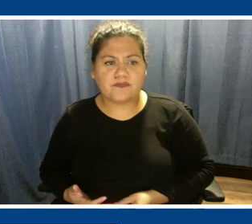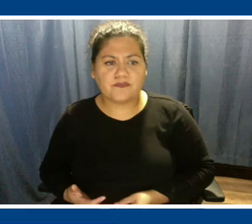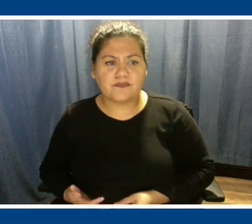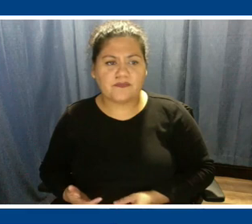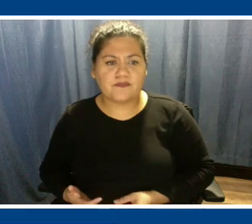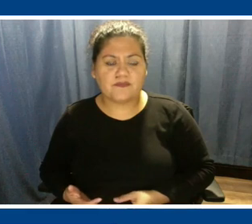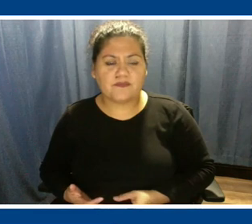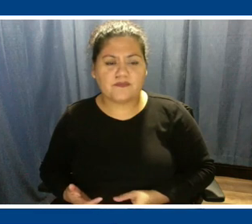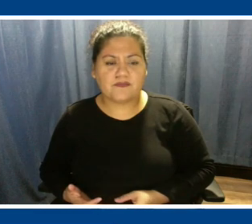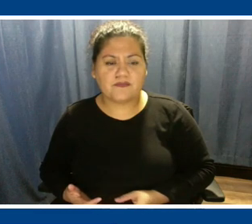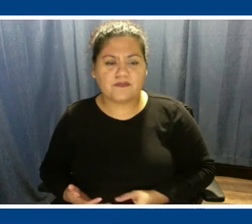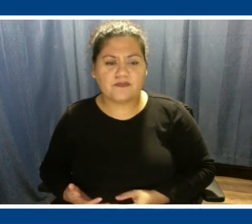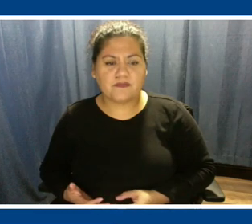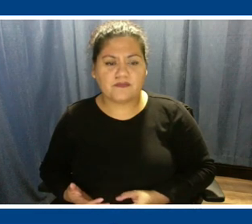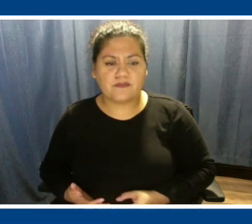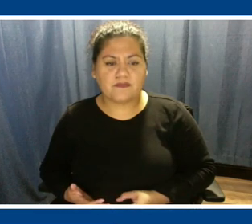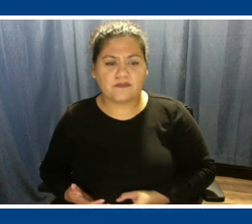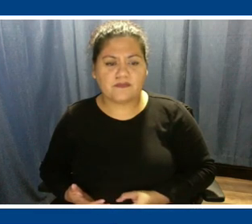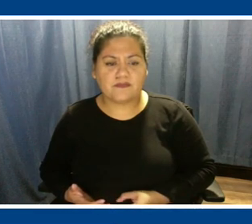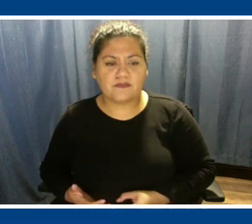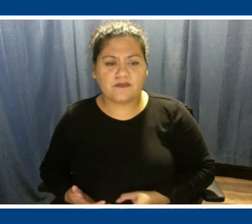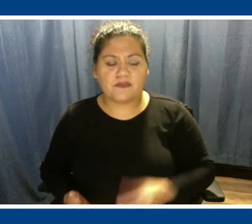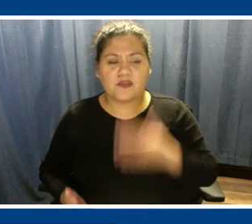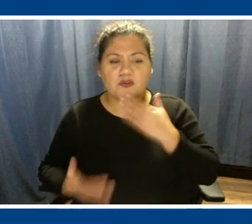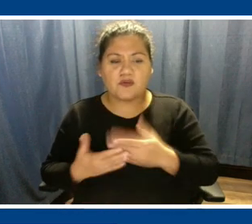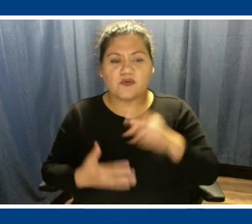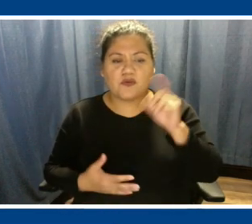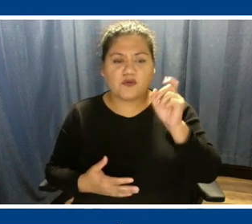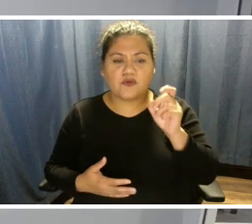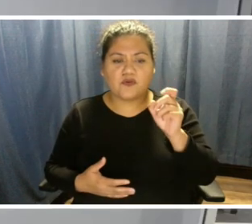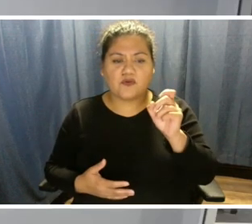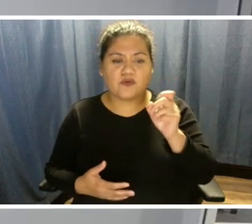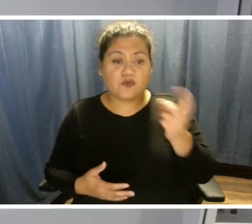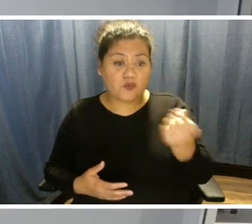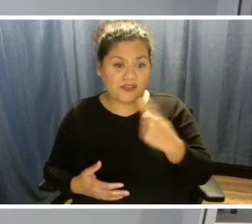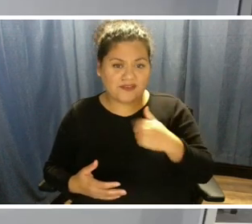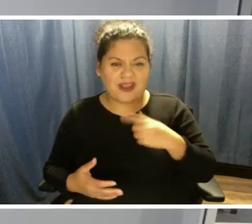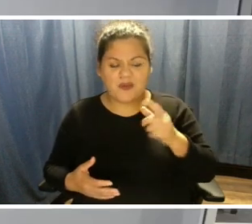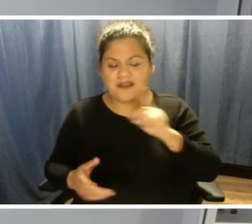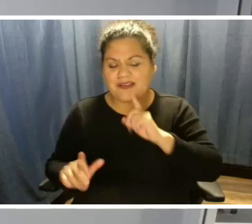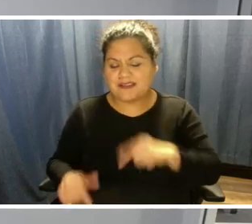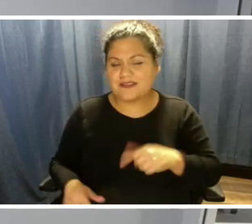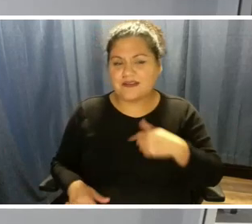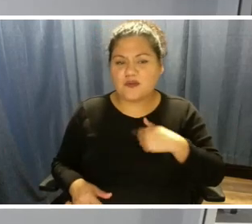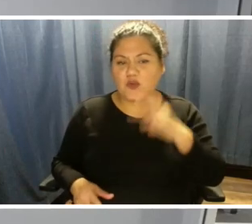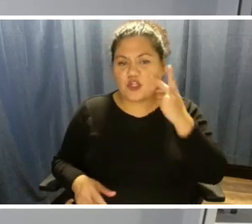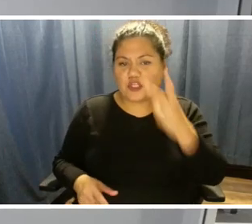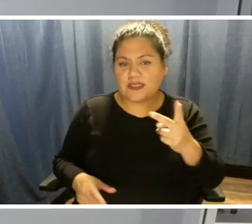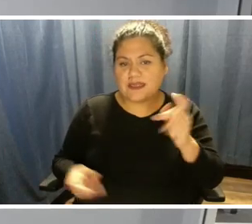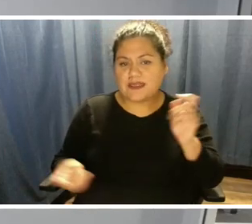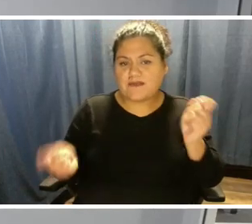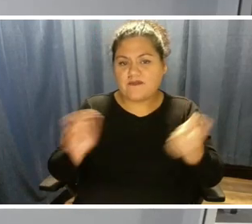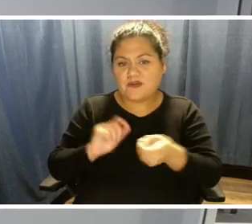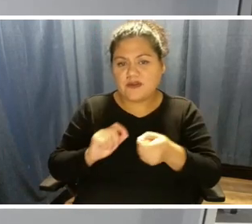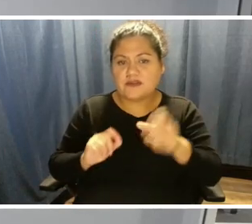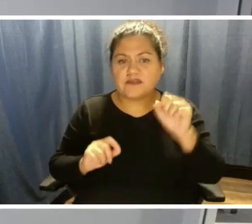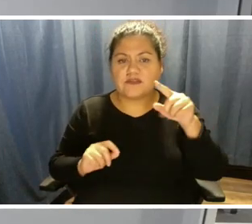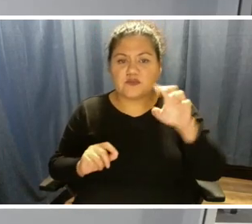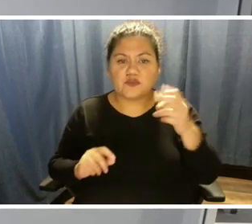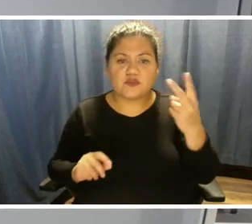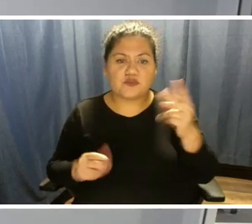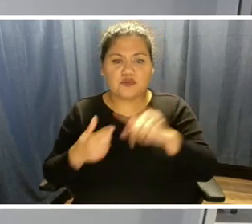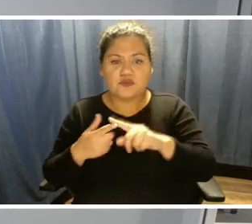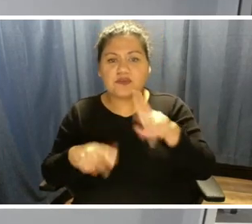So good question. Let me take that one. What we're doing is looking at converting spruce two to natural